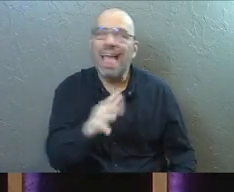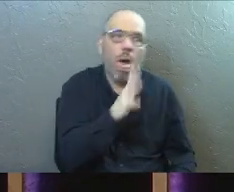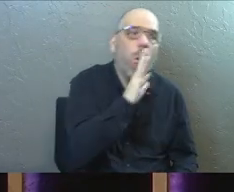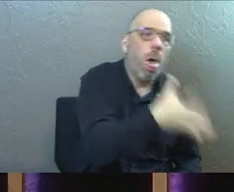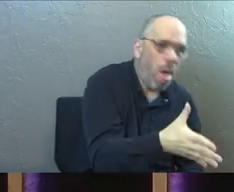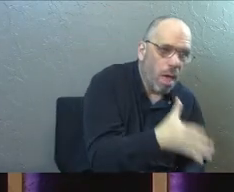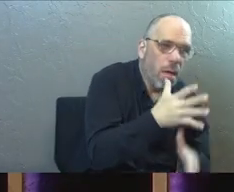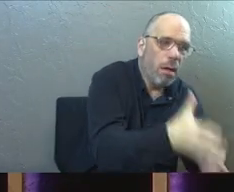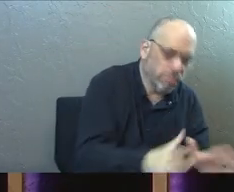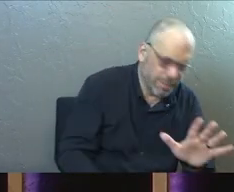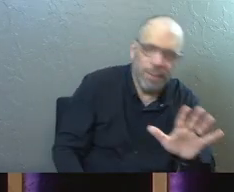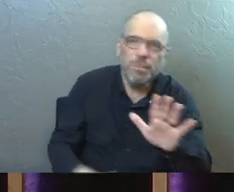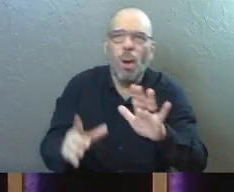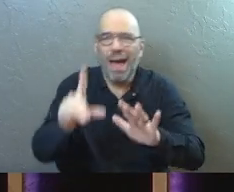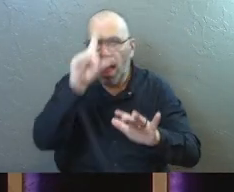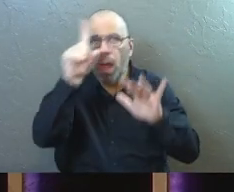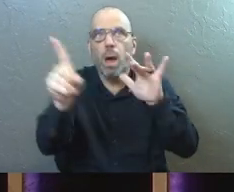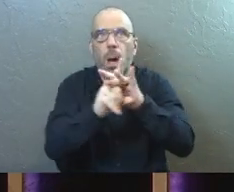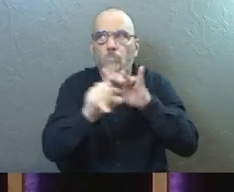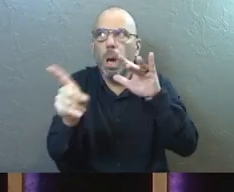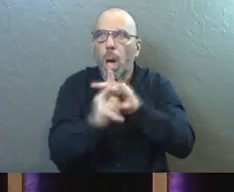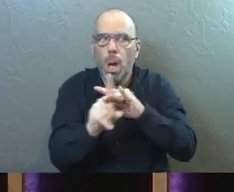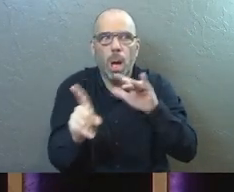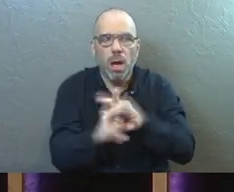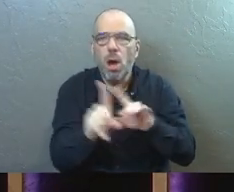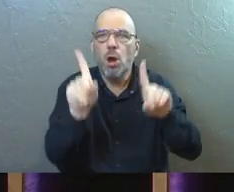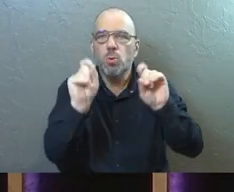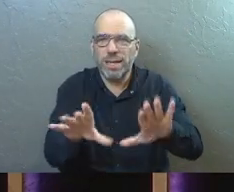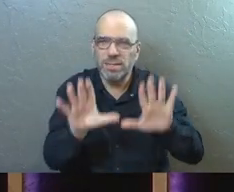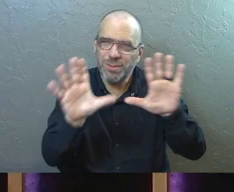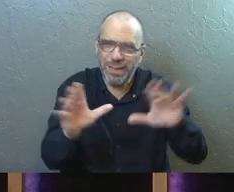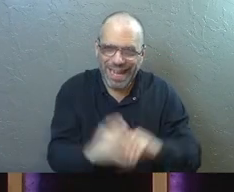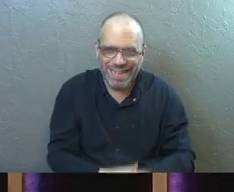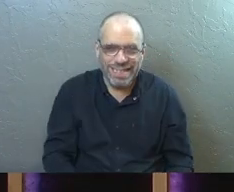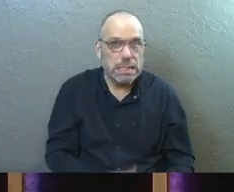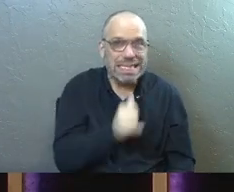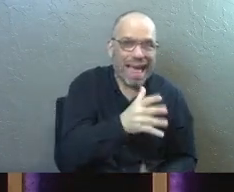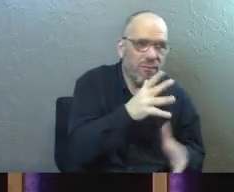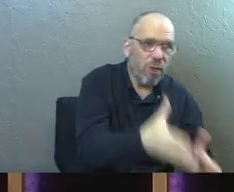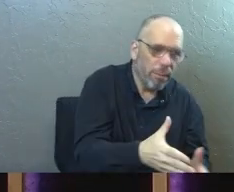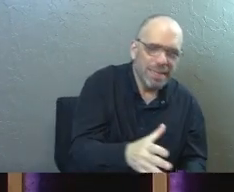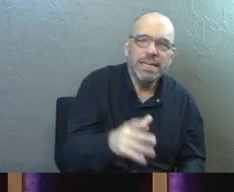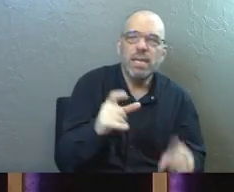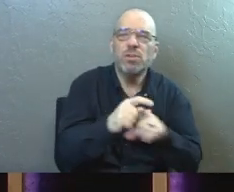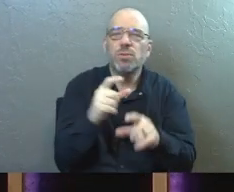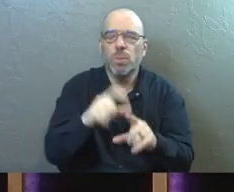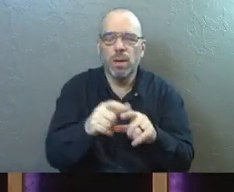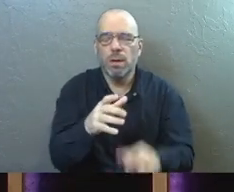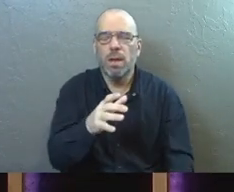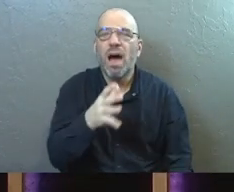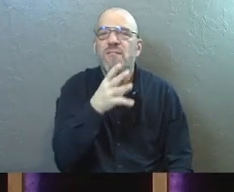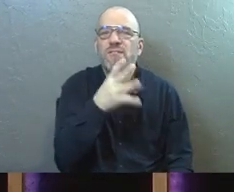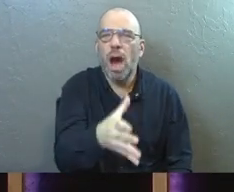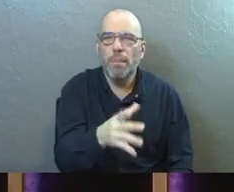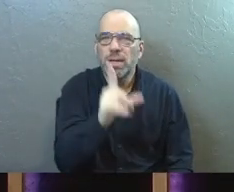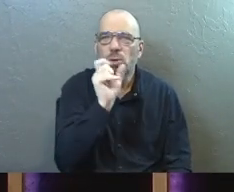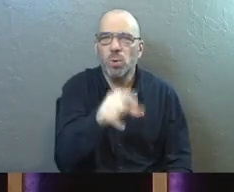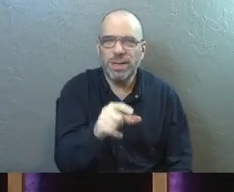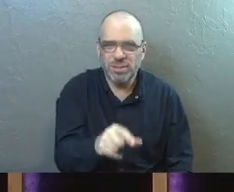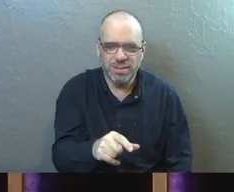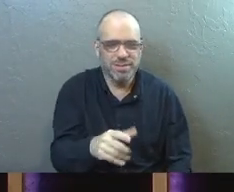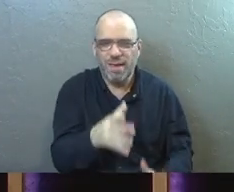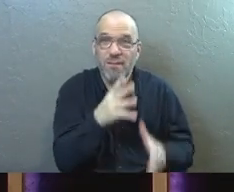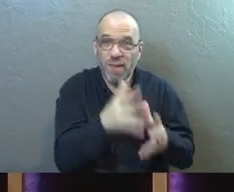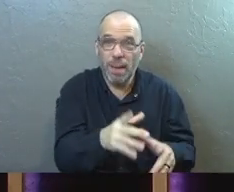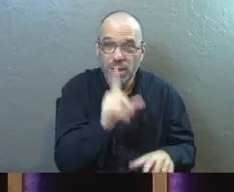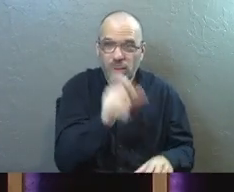throw up. I just meant, you know, it's going to bring up some of these questions and you're going to want references for that. You're going to want to be able to go back